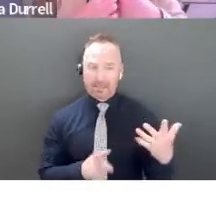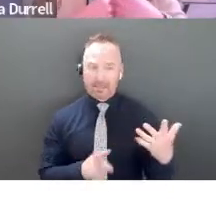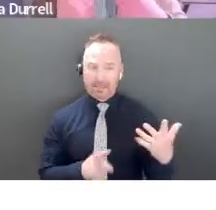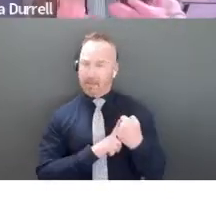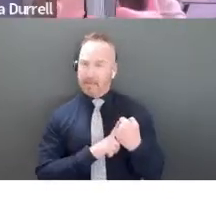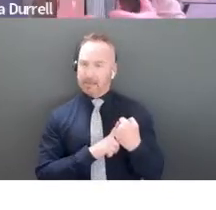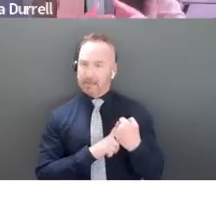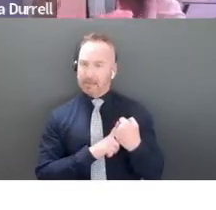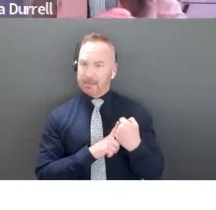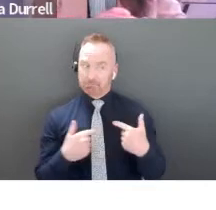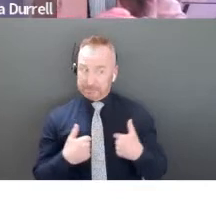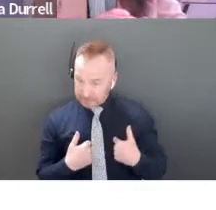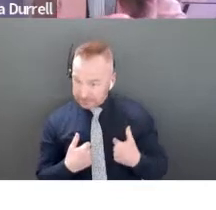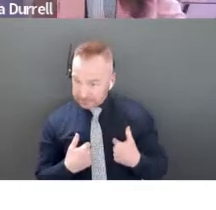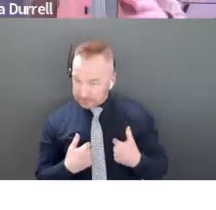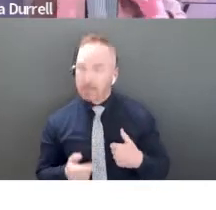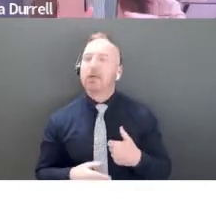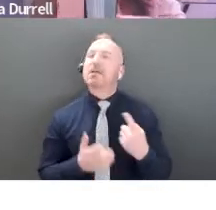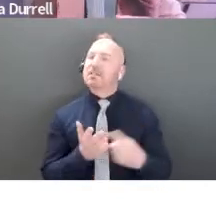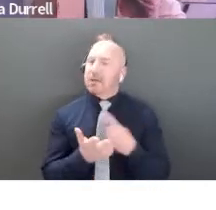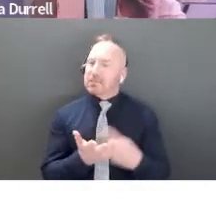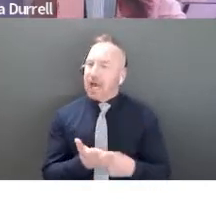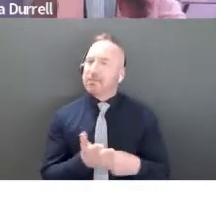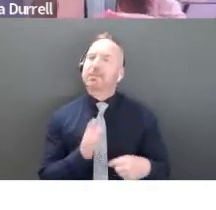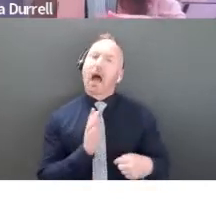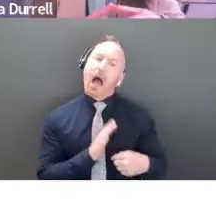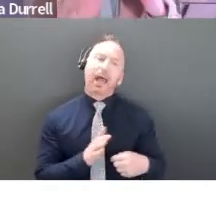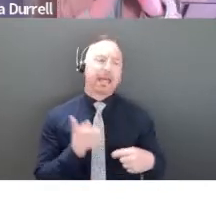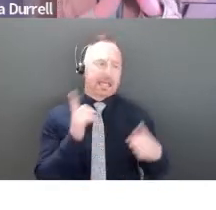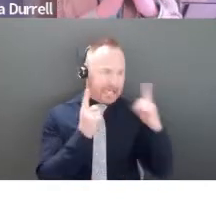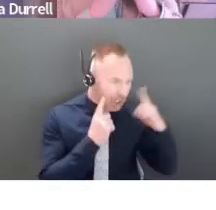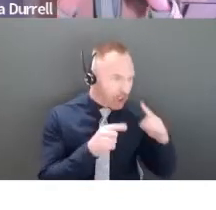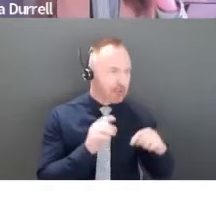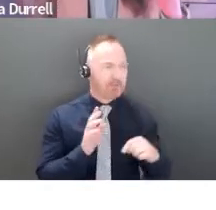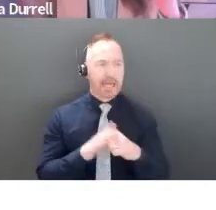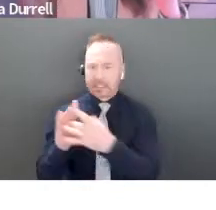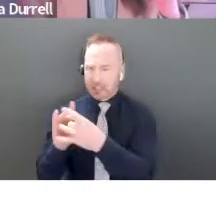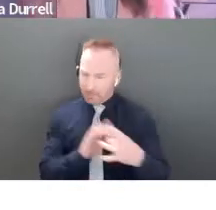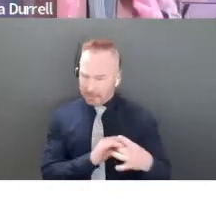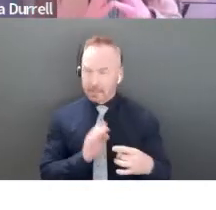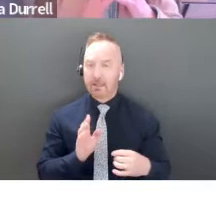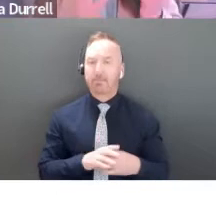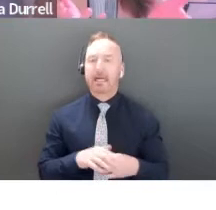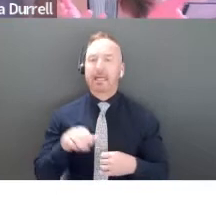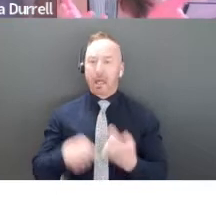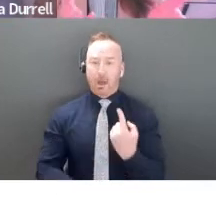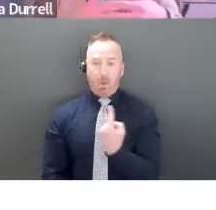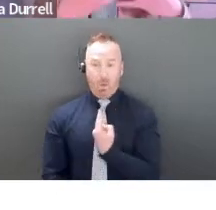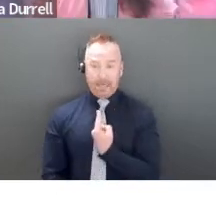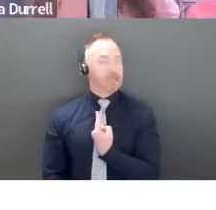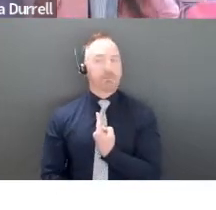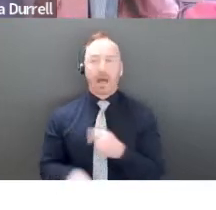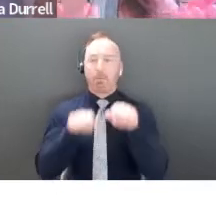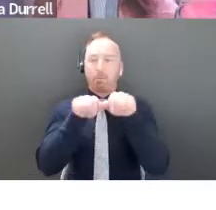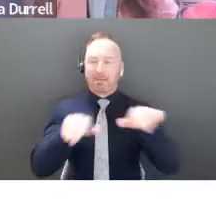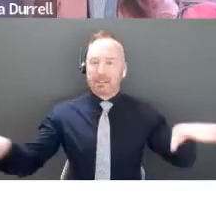basically, I, you know, I do hear some founders saying that I say yes, but then it has to go one to many because it's anecdotal.